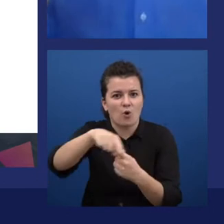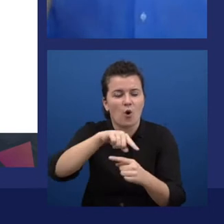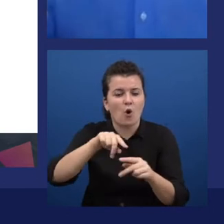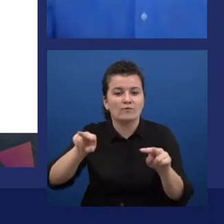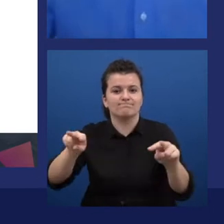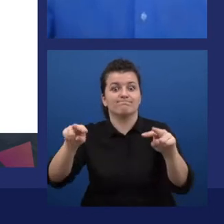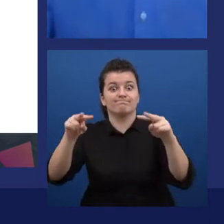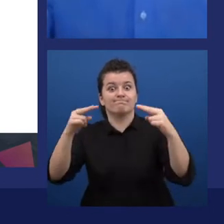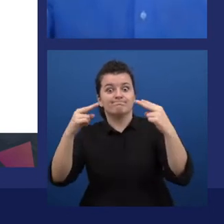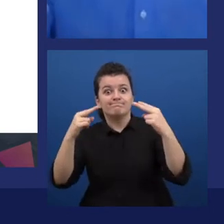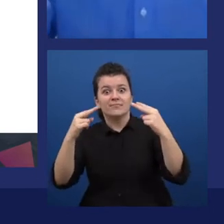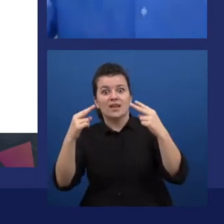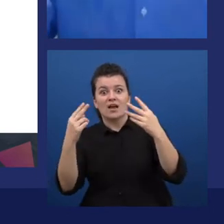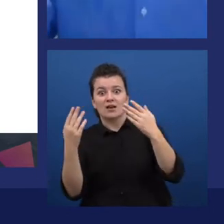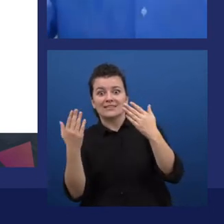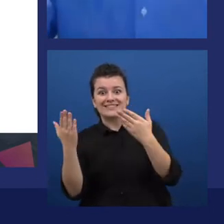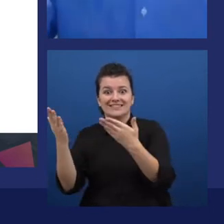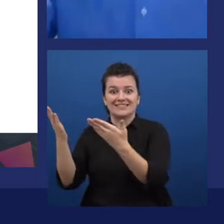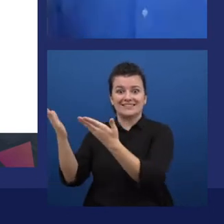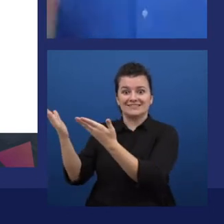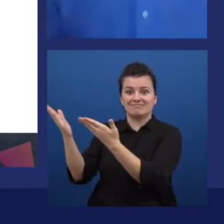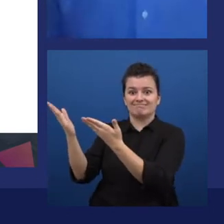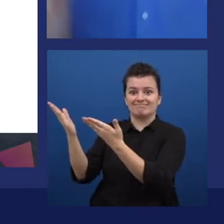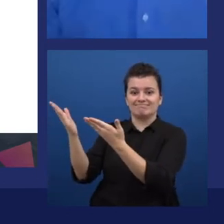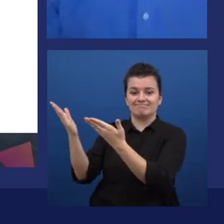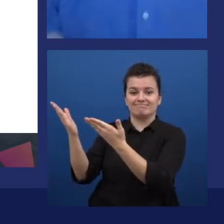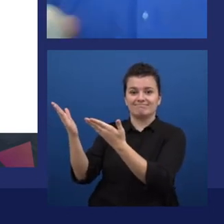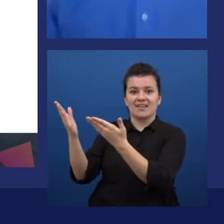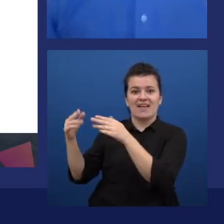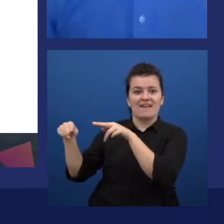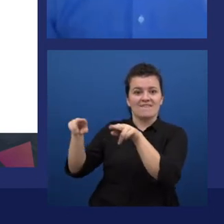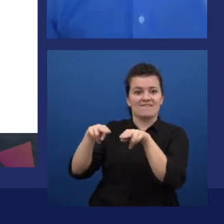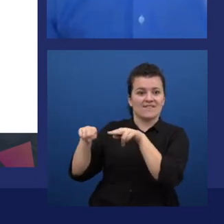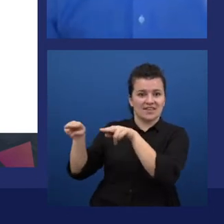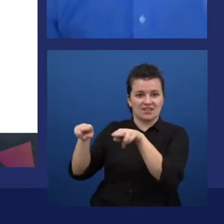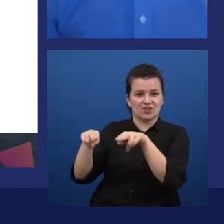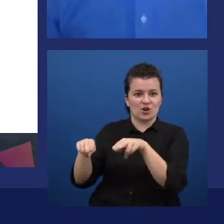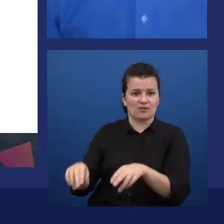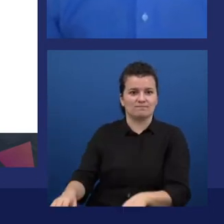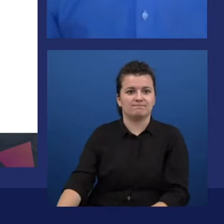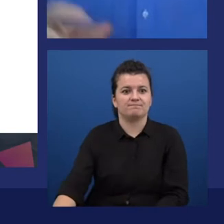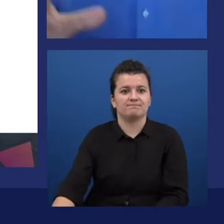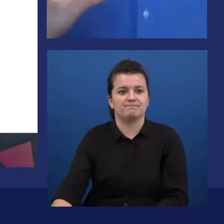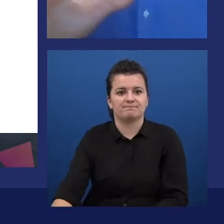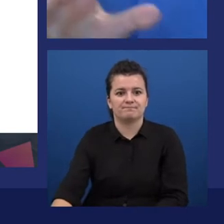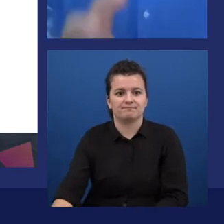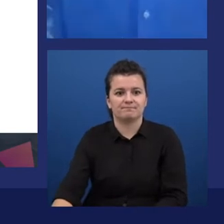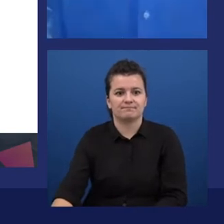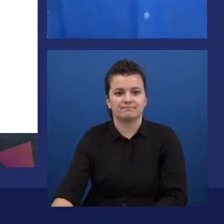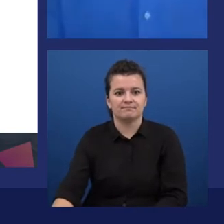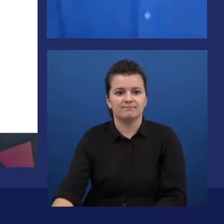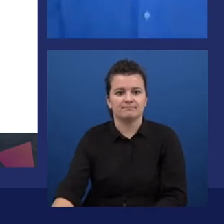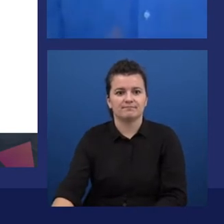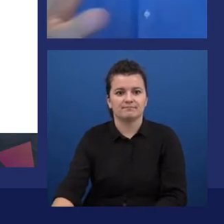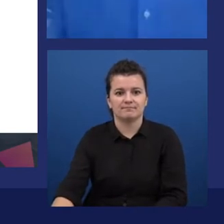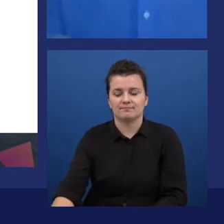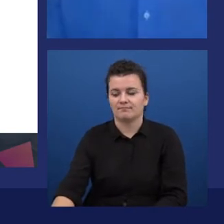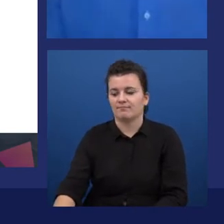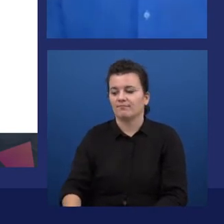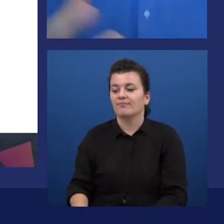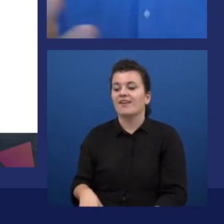minutes on this video where we have Satya Nadella, CEO of Microsoft, showing,